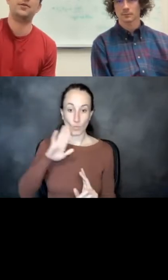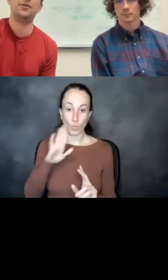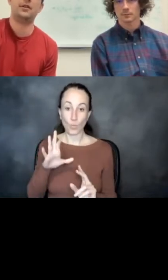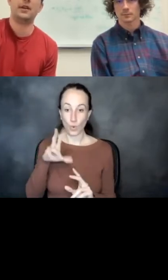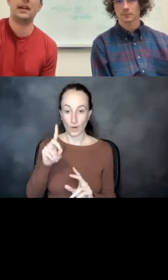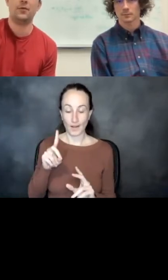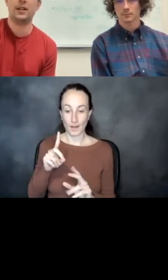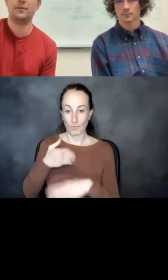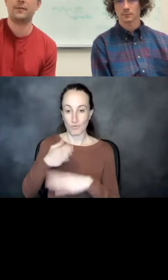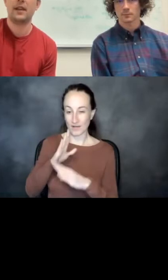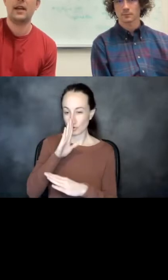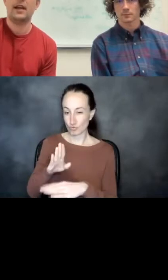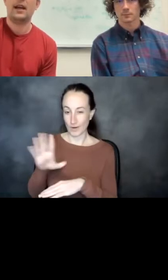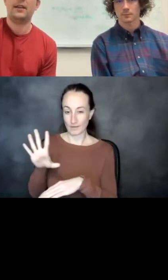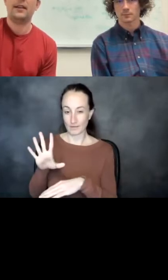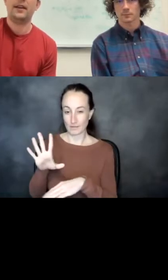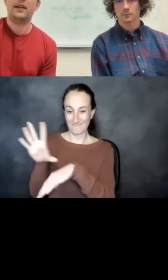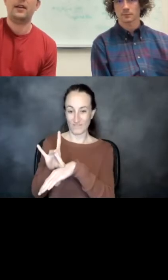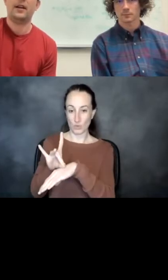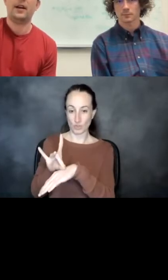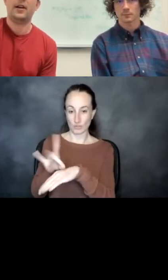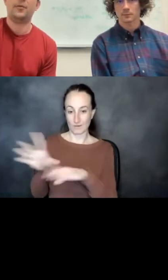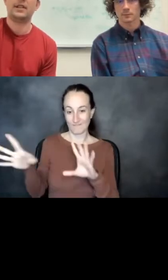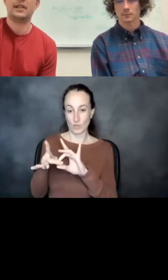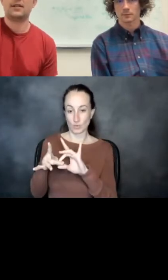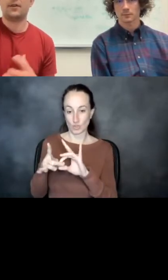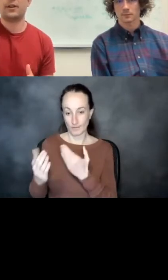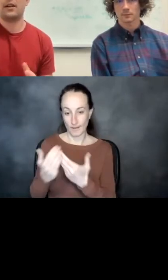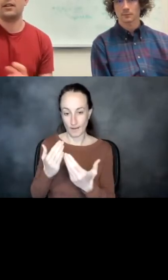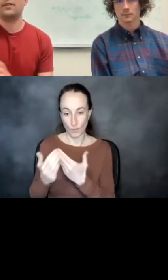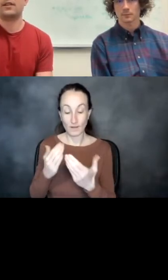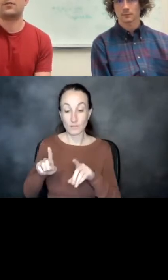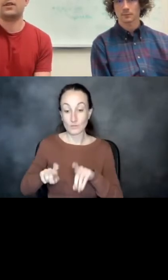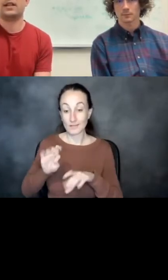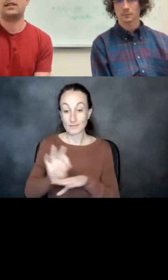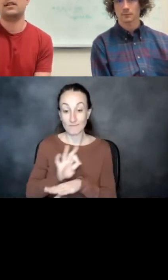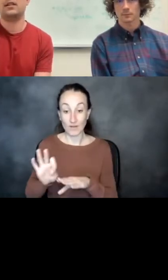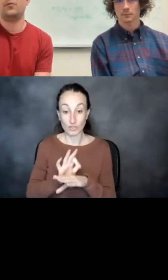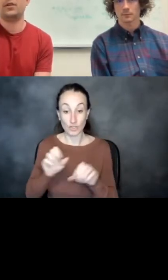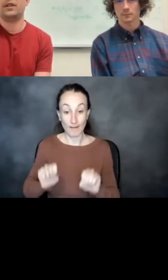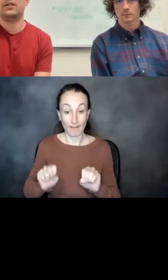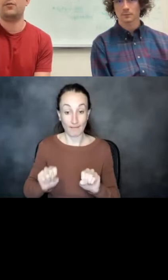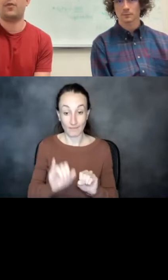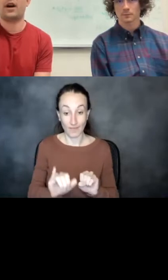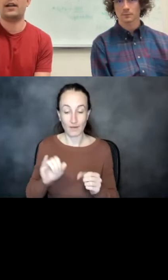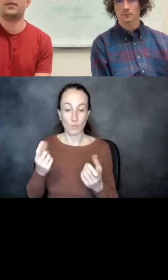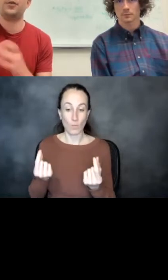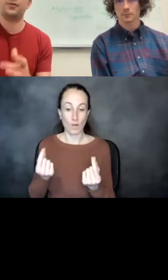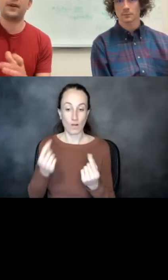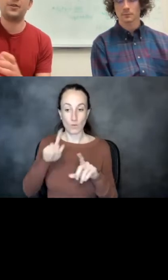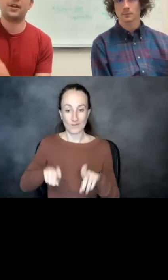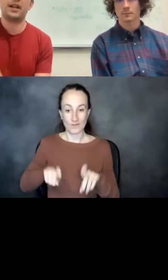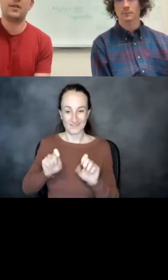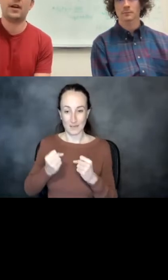direct fusion anyway. And then to test the functionality of this, we tested the ability to bind